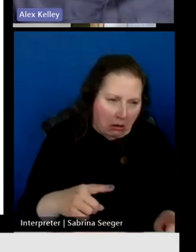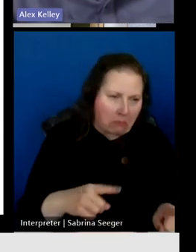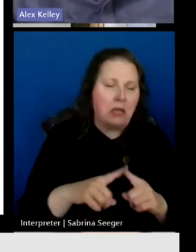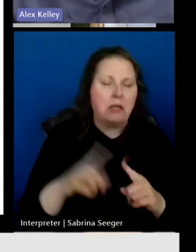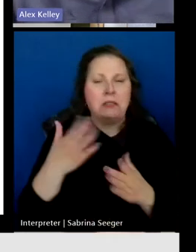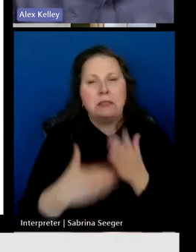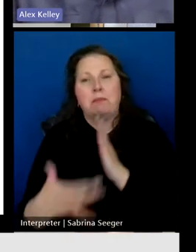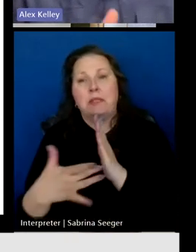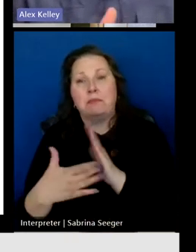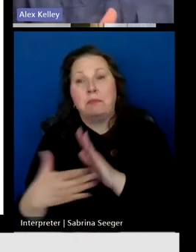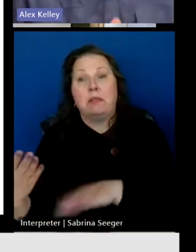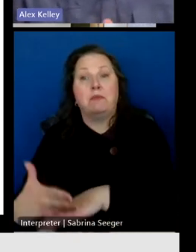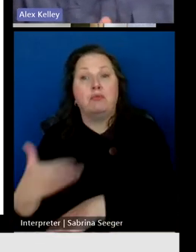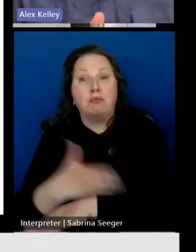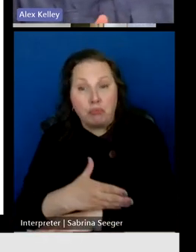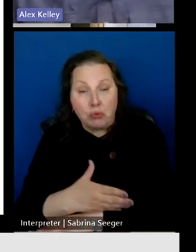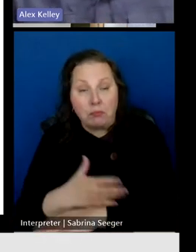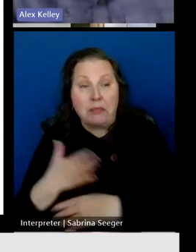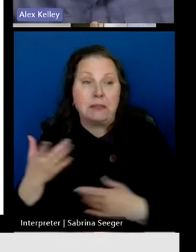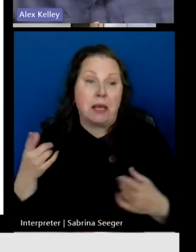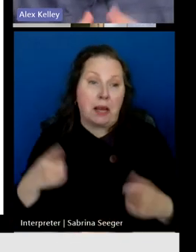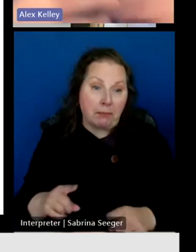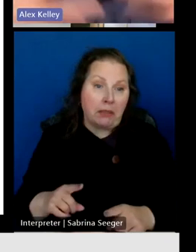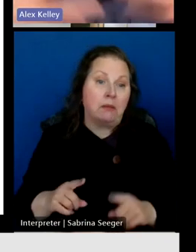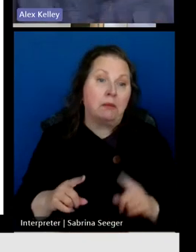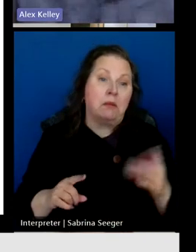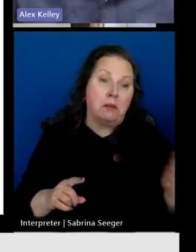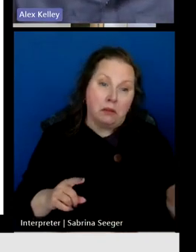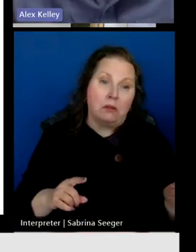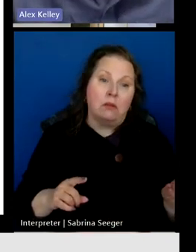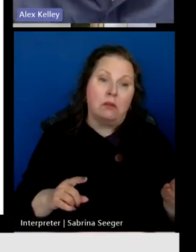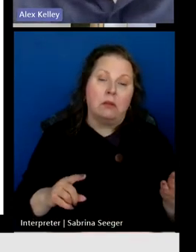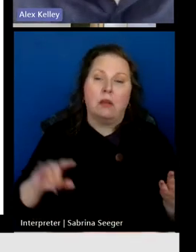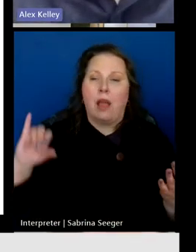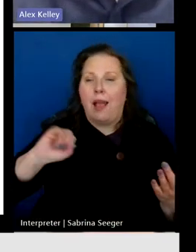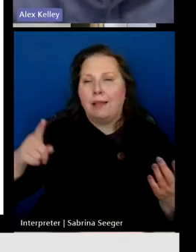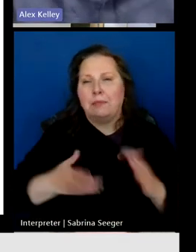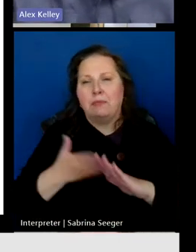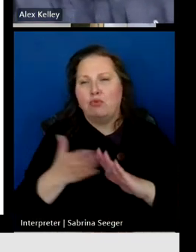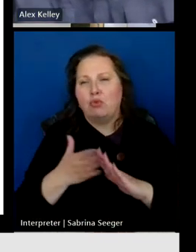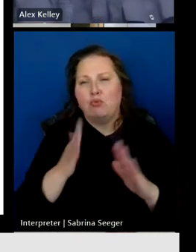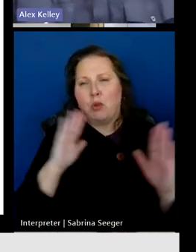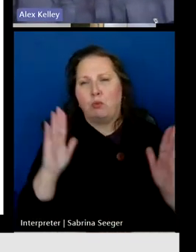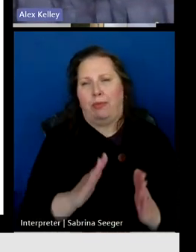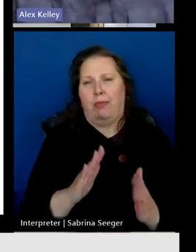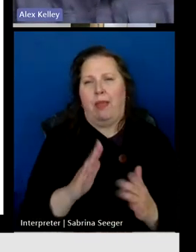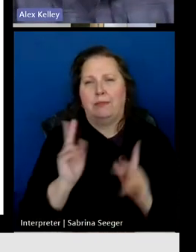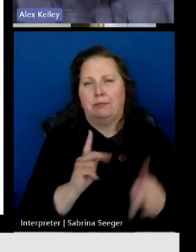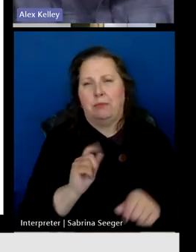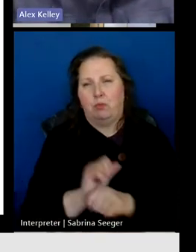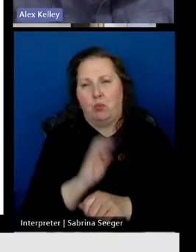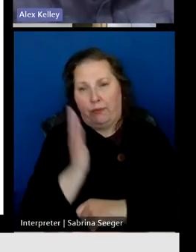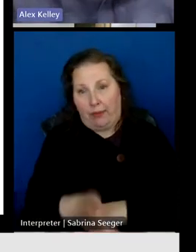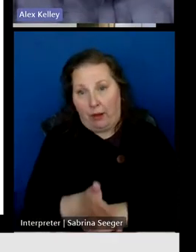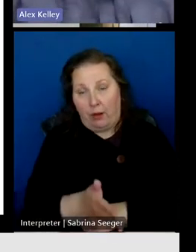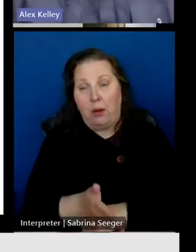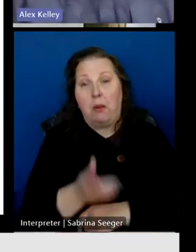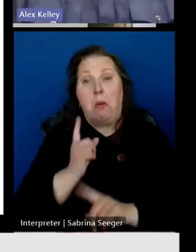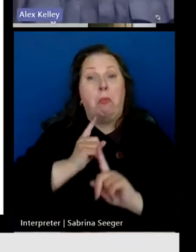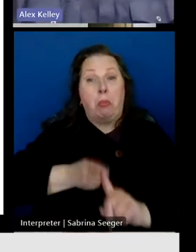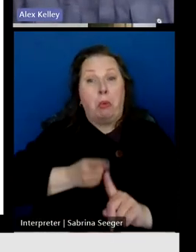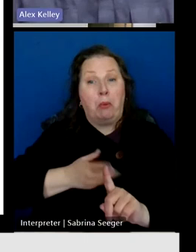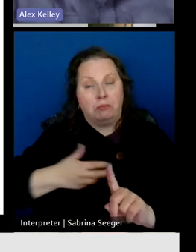technological advancements that allowed these ISPs to operate with fewer workers. Anyways, long story short,